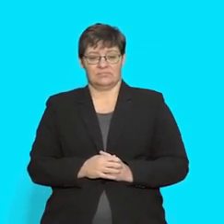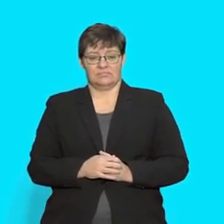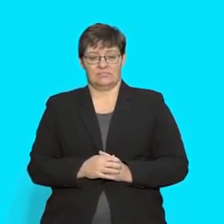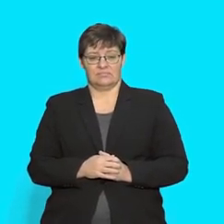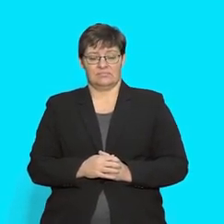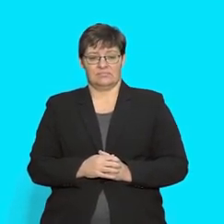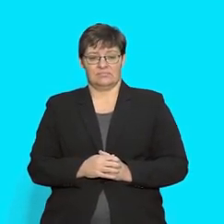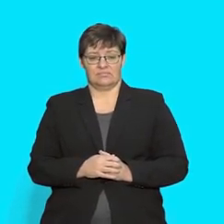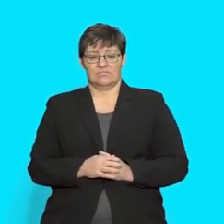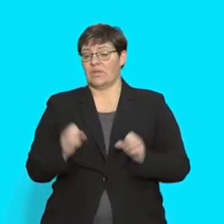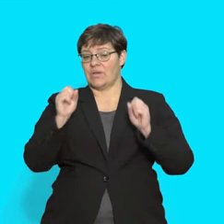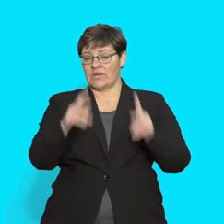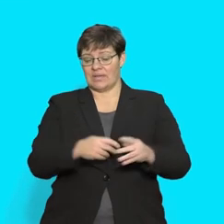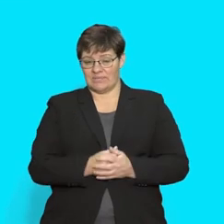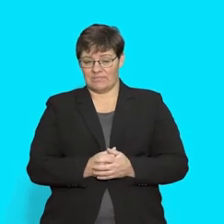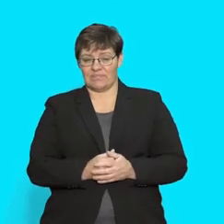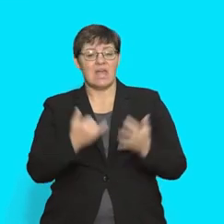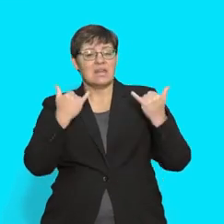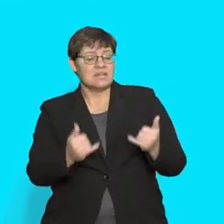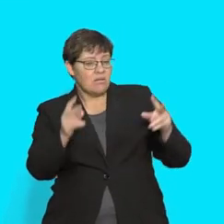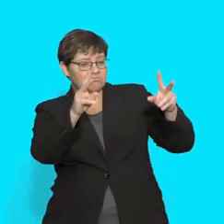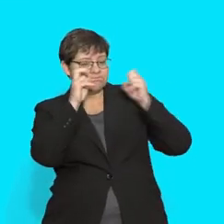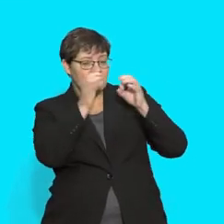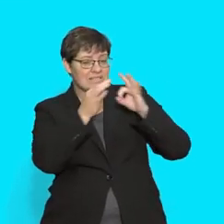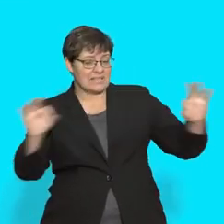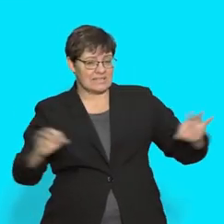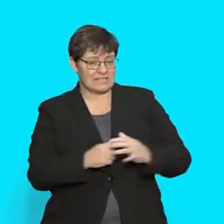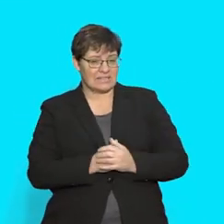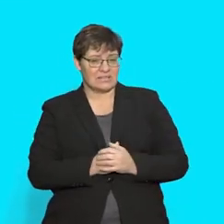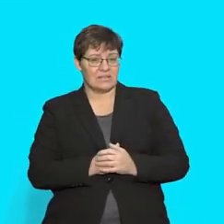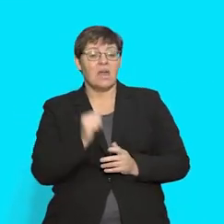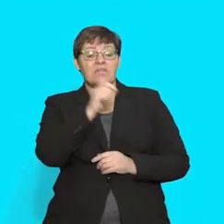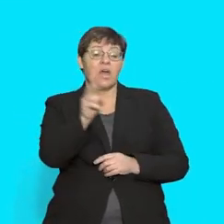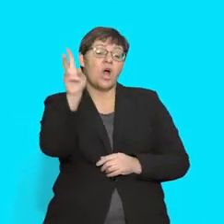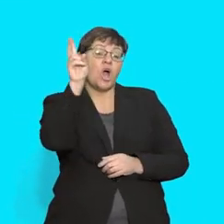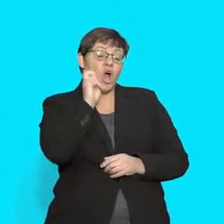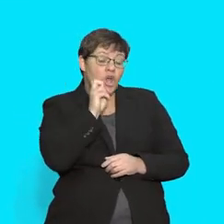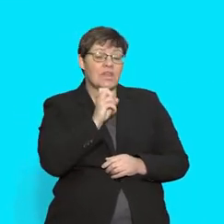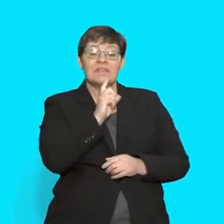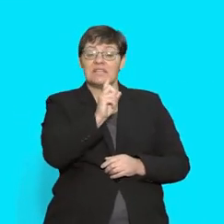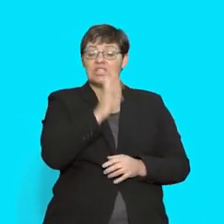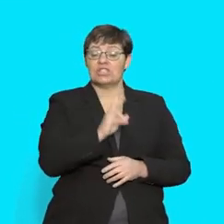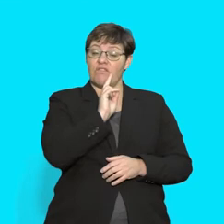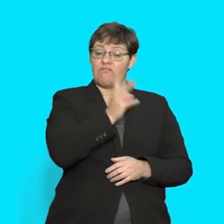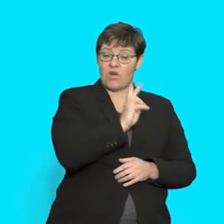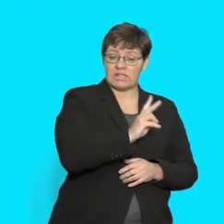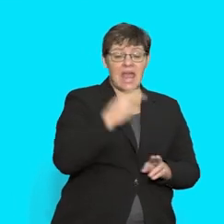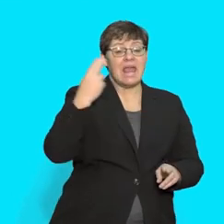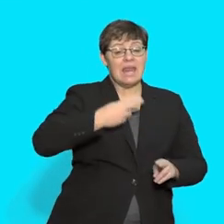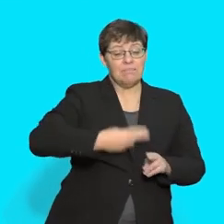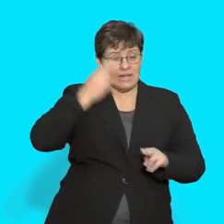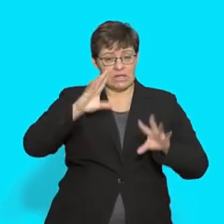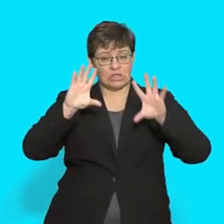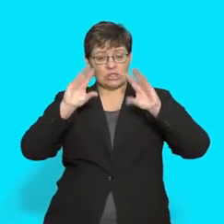Okay, now listen to a sentence. They heard the teacher's voice and immediately and stopped talking.